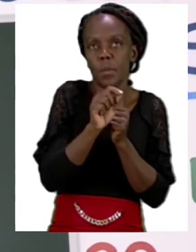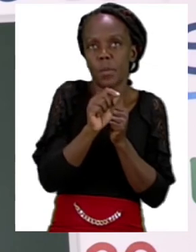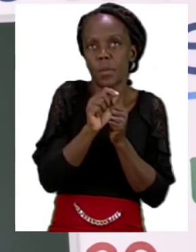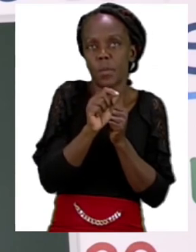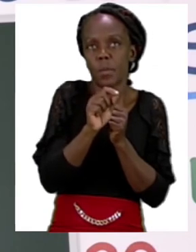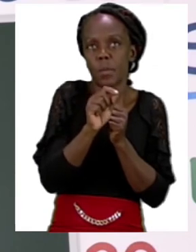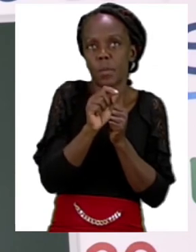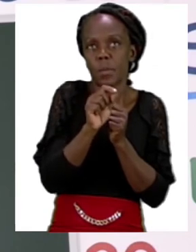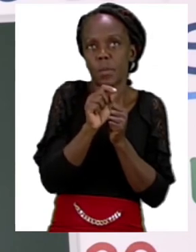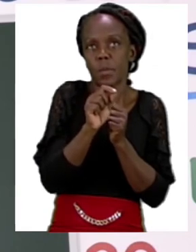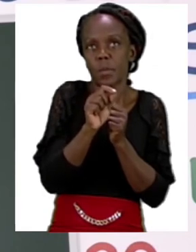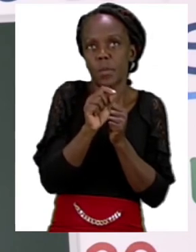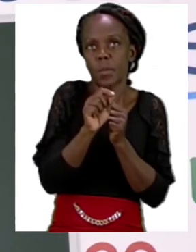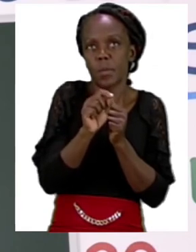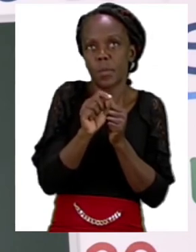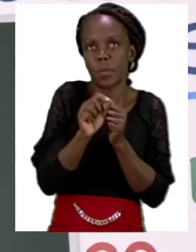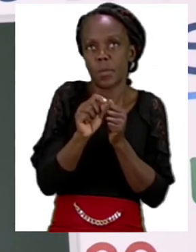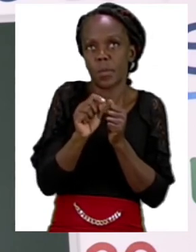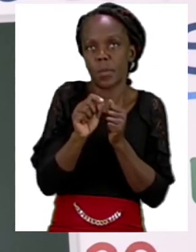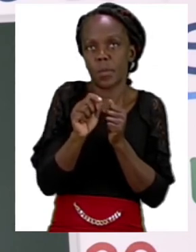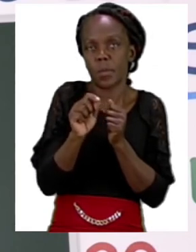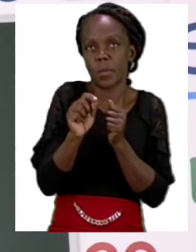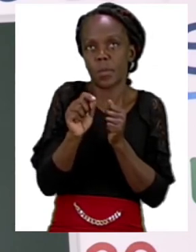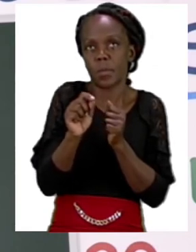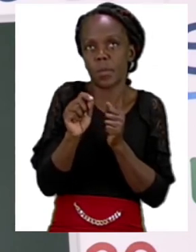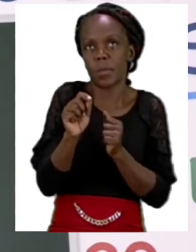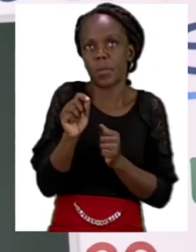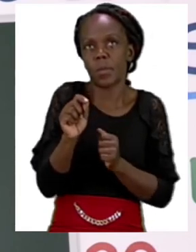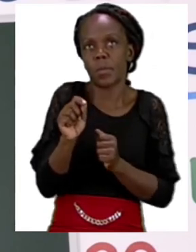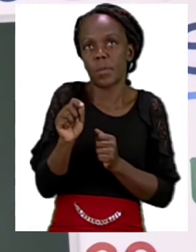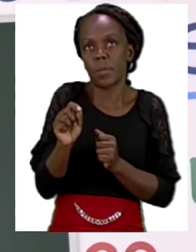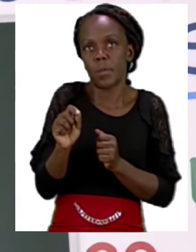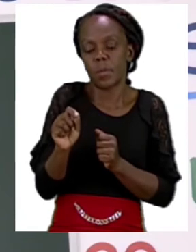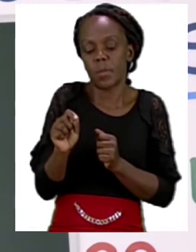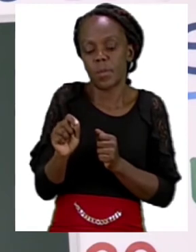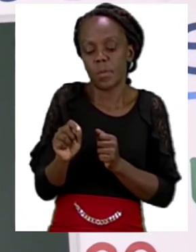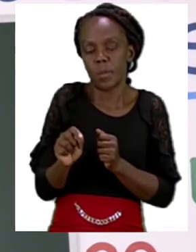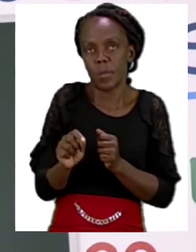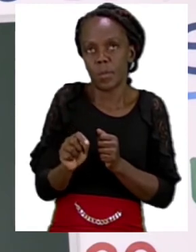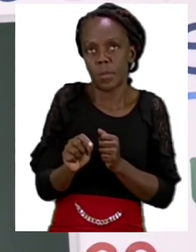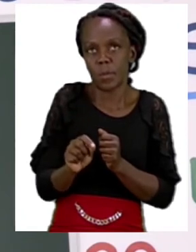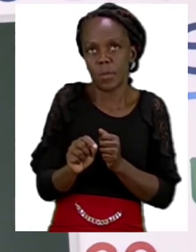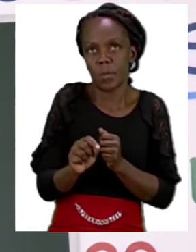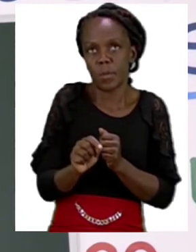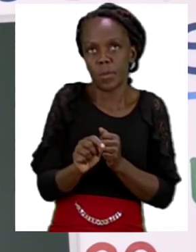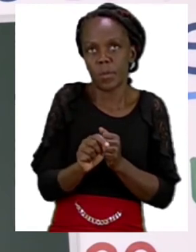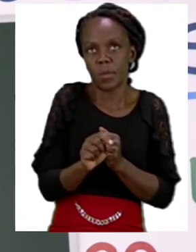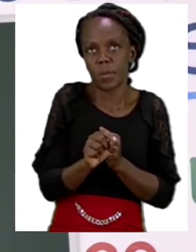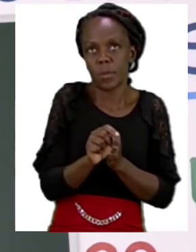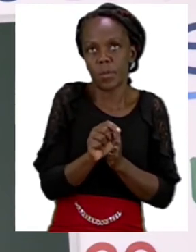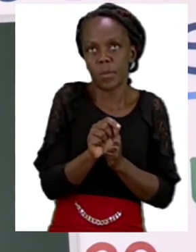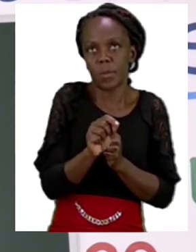round down and